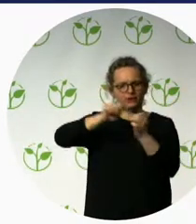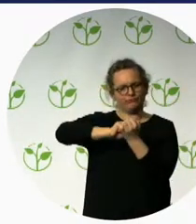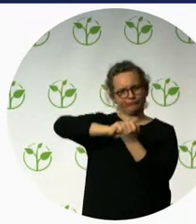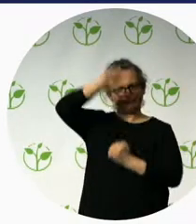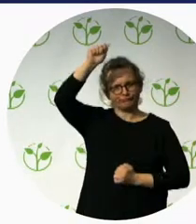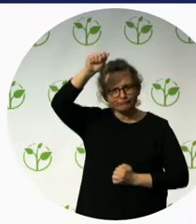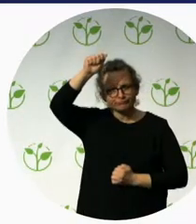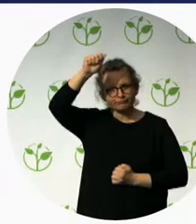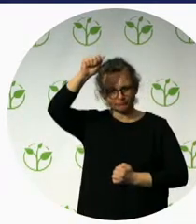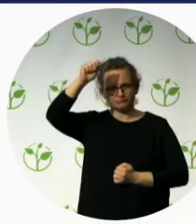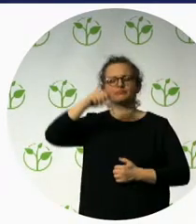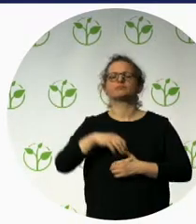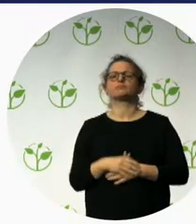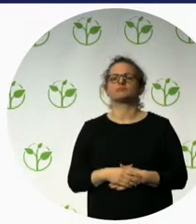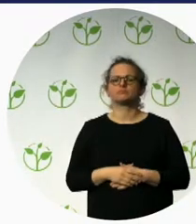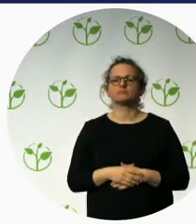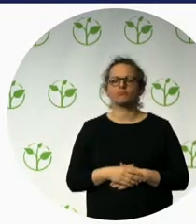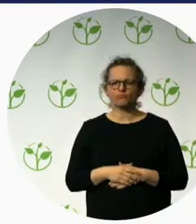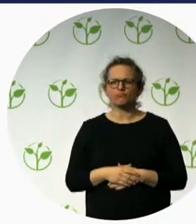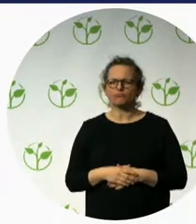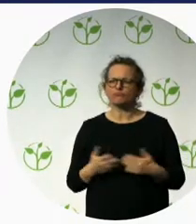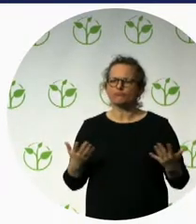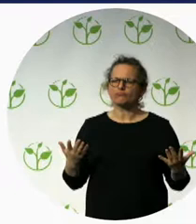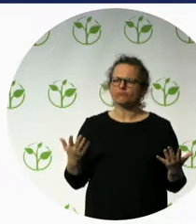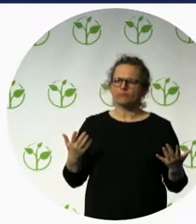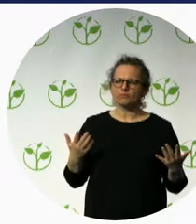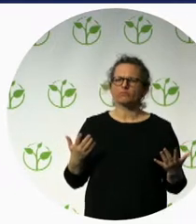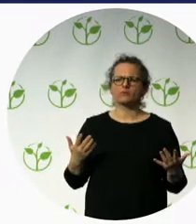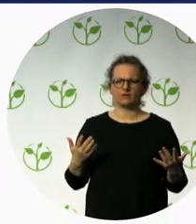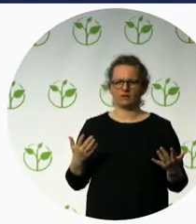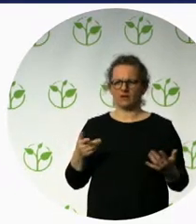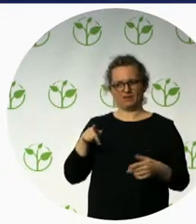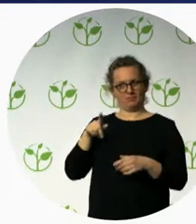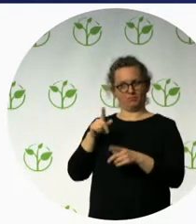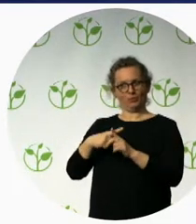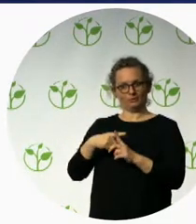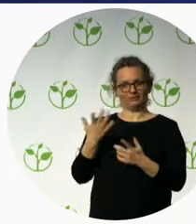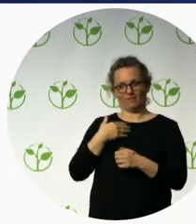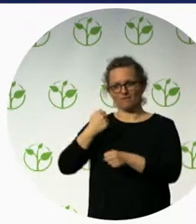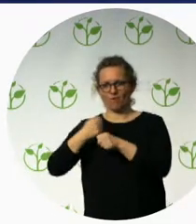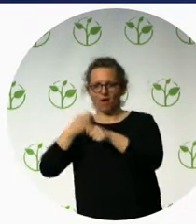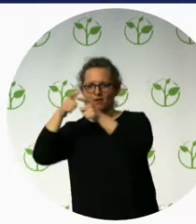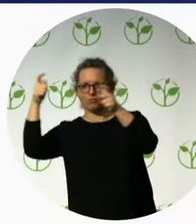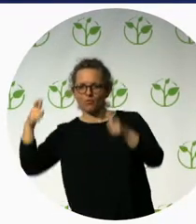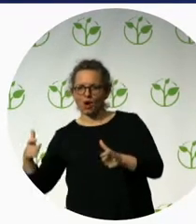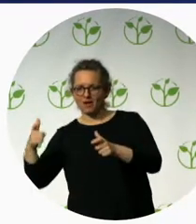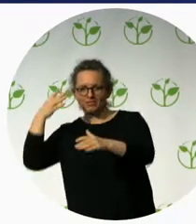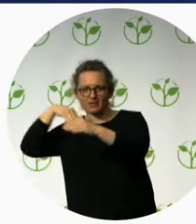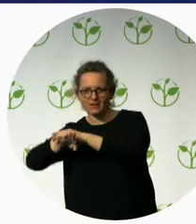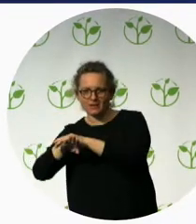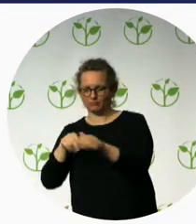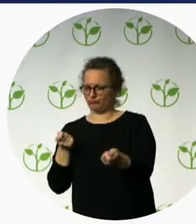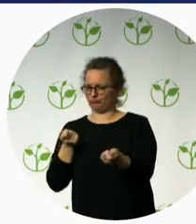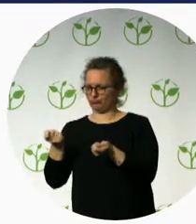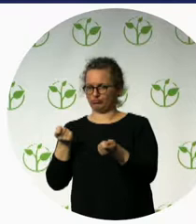entrepreneur in his own right. He has a background in business as a project manager and started his own